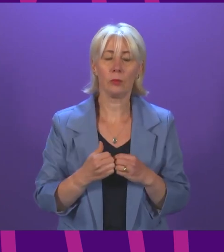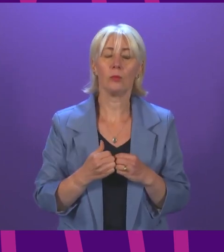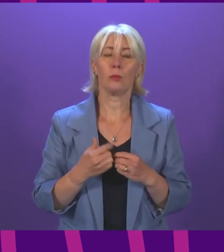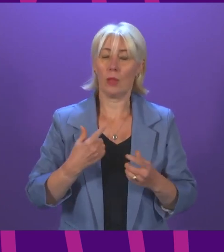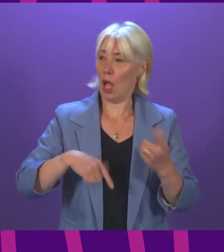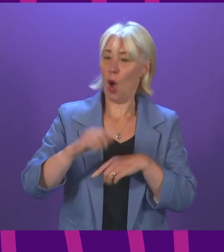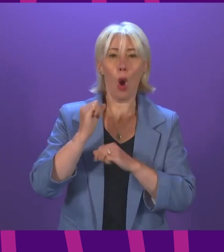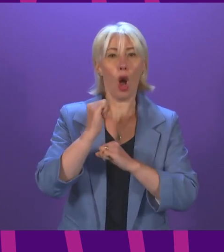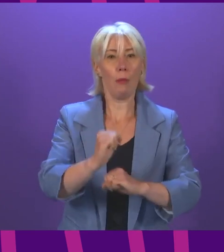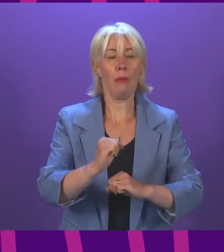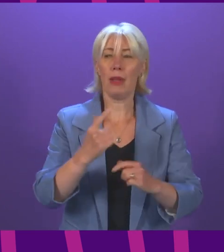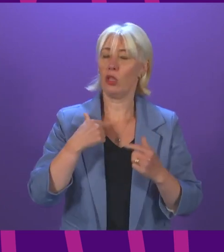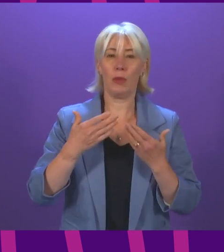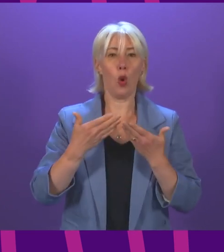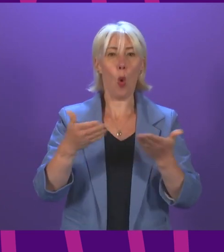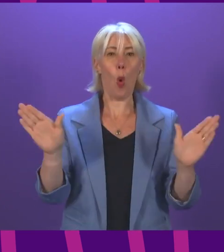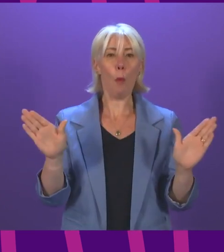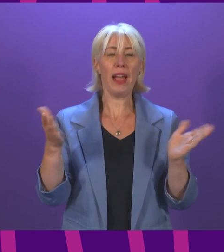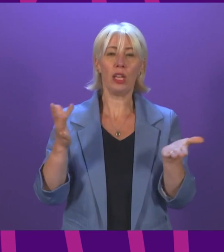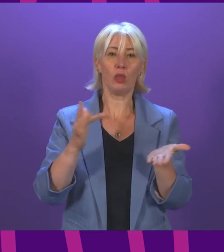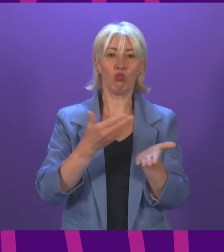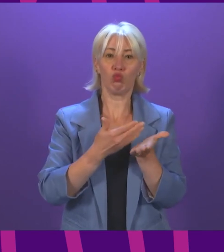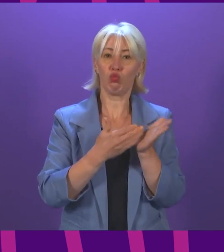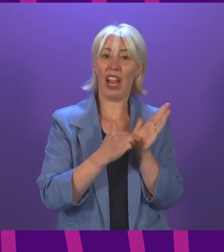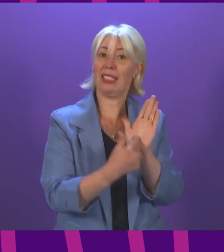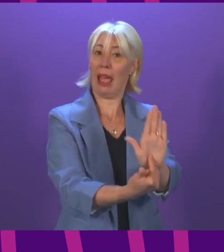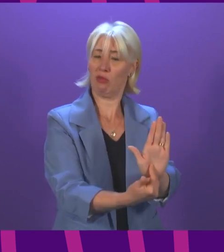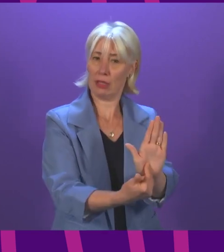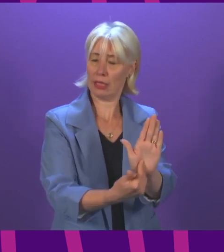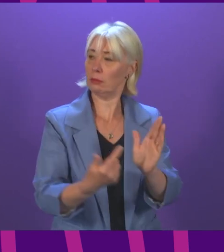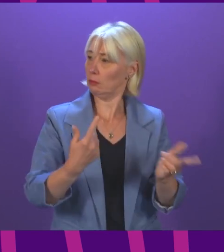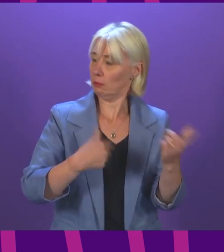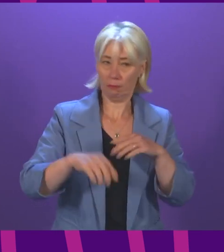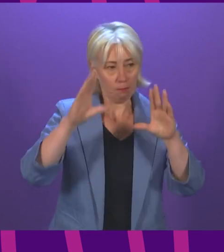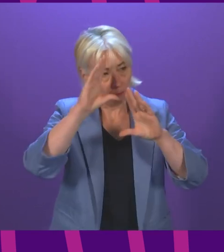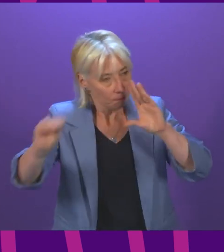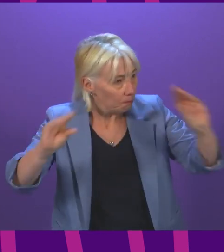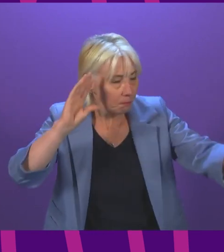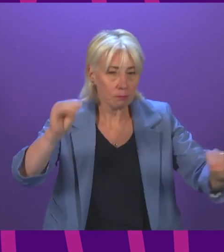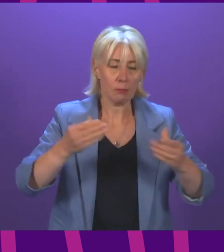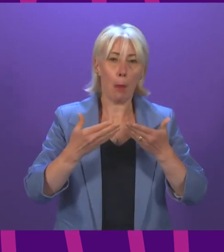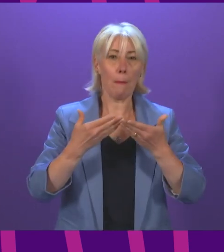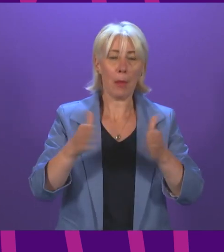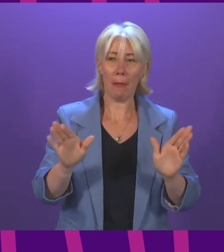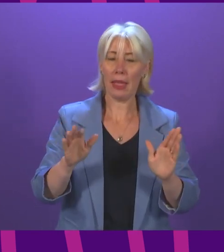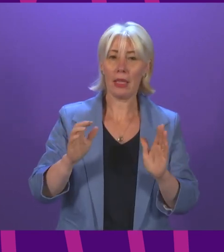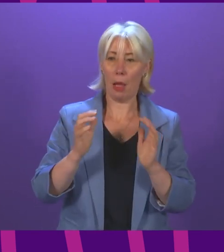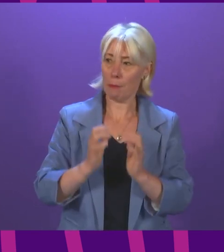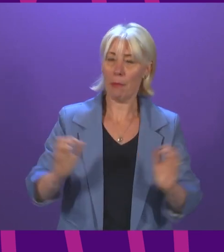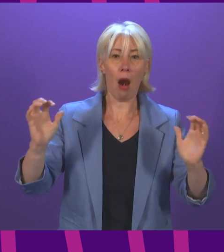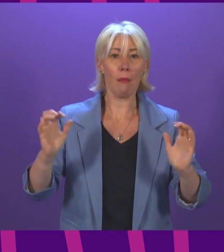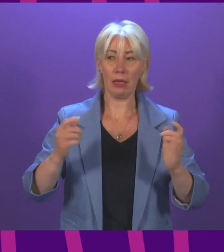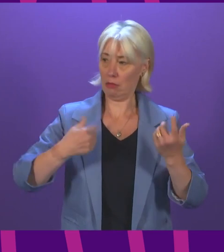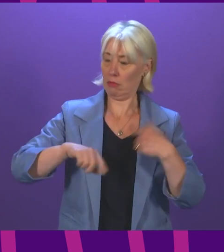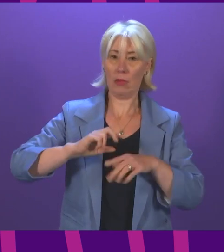commitment to openness and transparency, we have sought to keep Parliament and the public informed of our plans and our